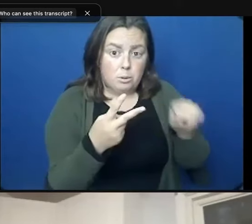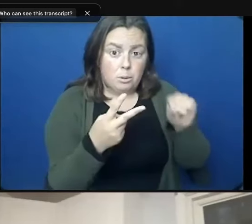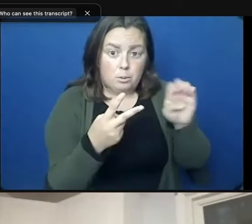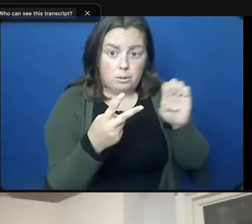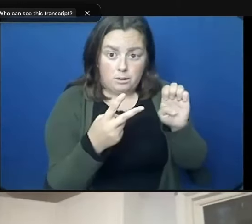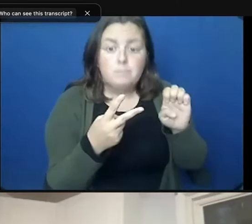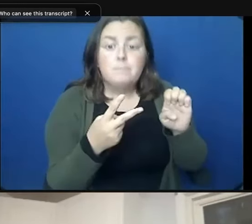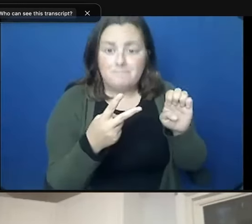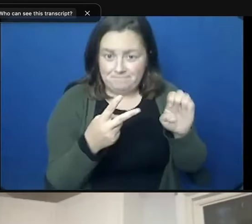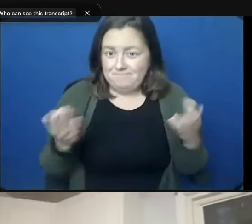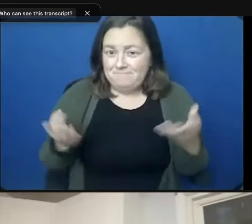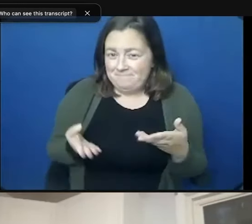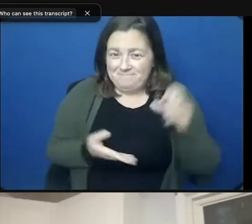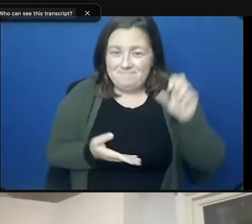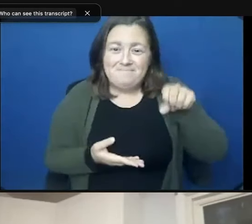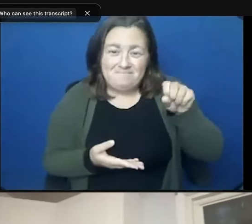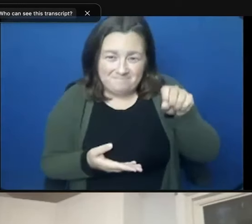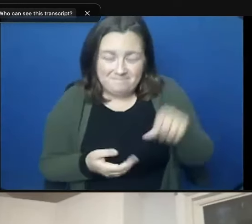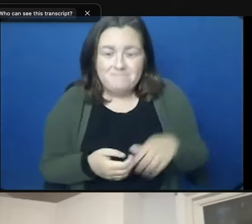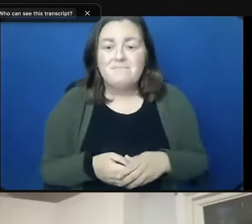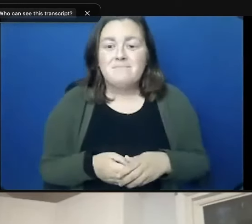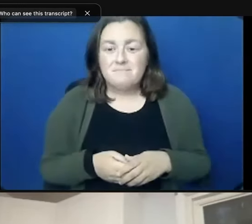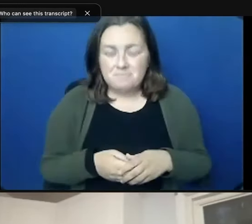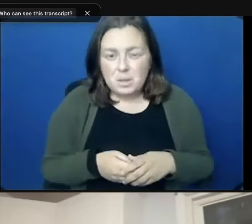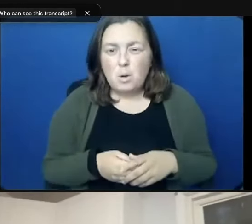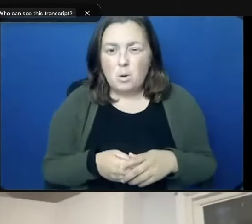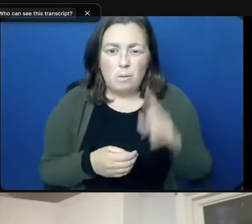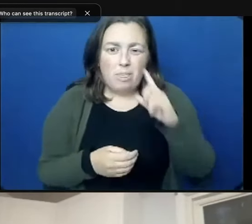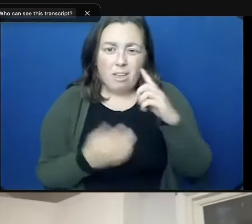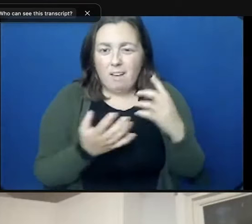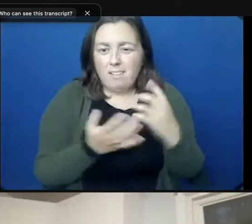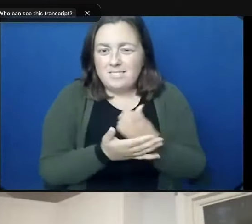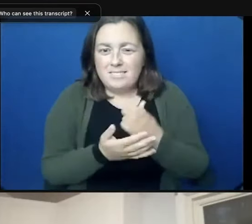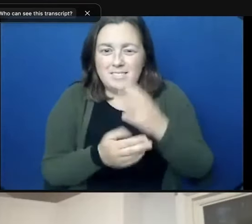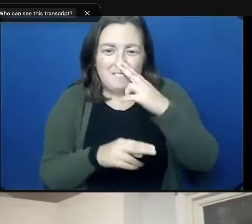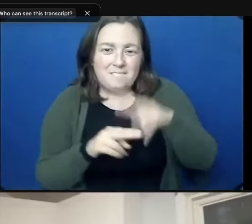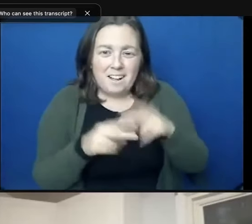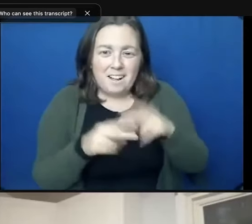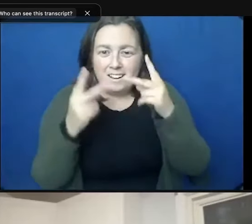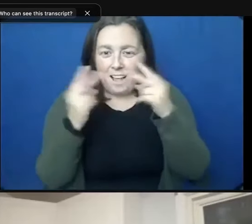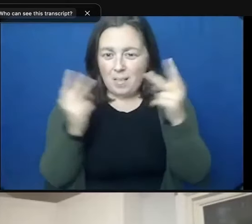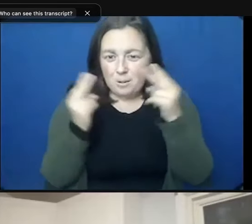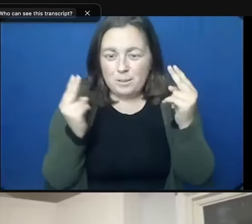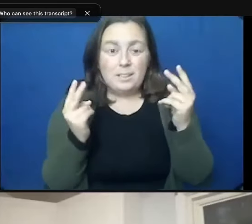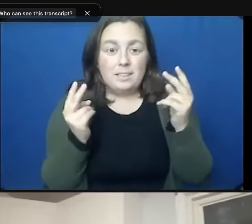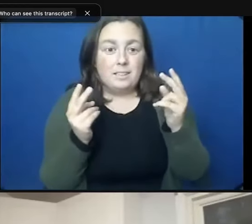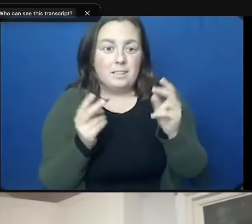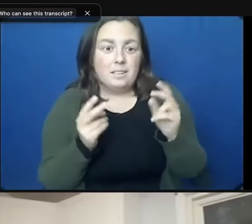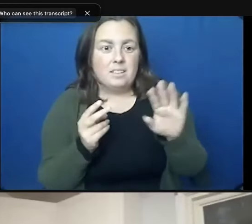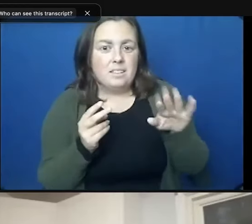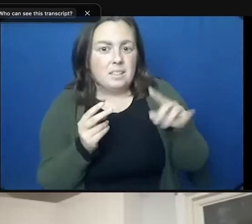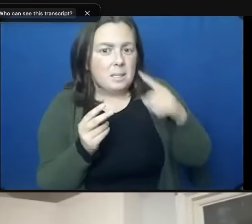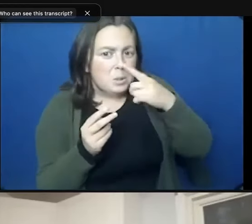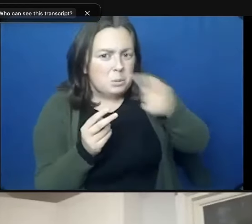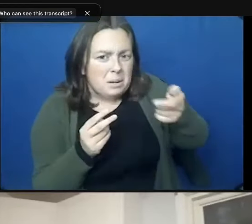Okay. So, this week we want to do more of like a Halloween kind of like fun update because we've done a lot of- Karen, can we get that turn